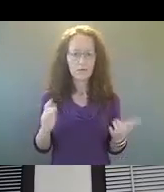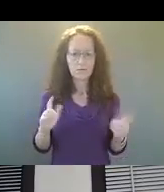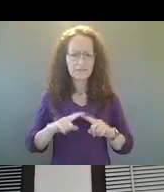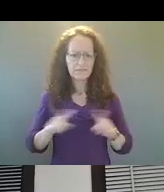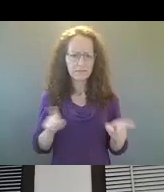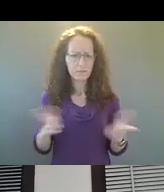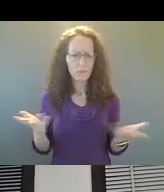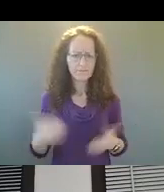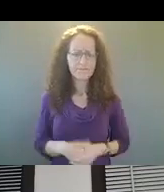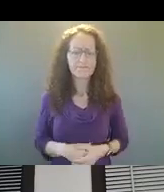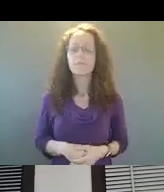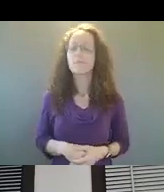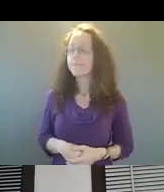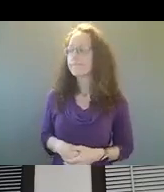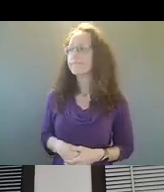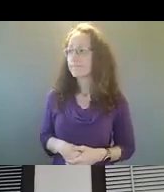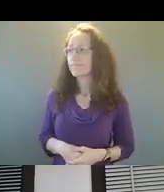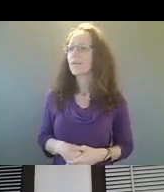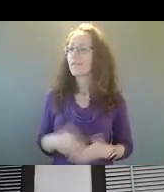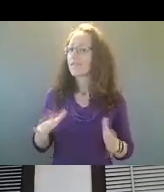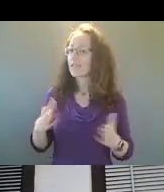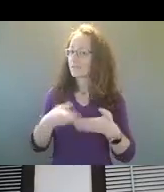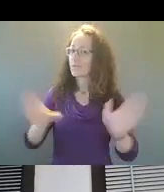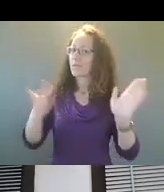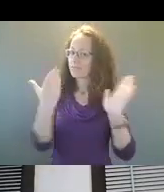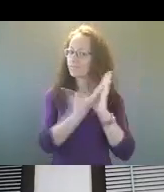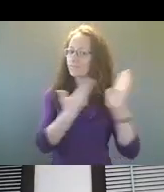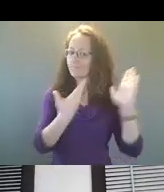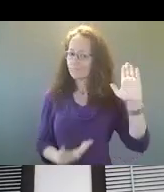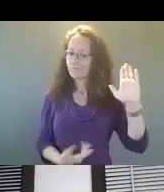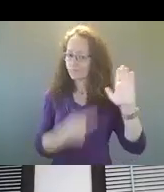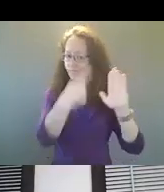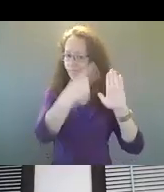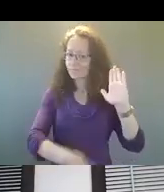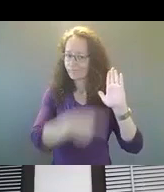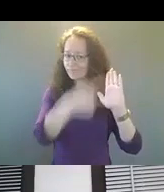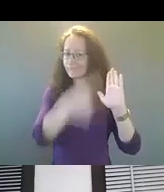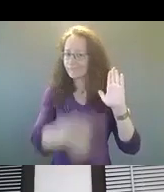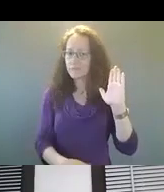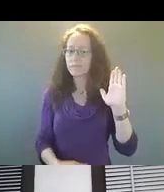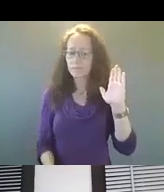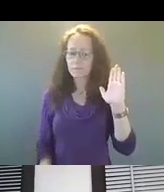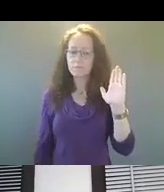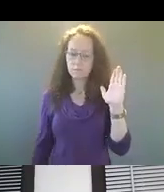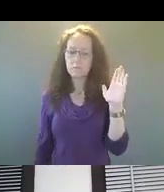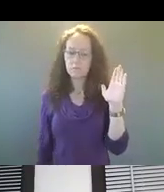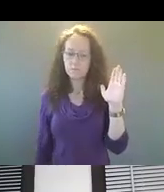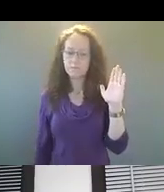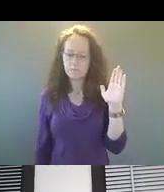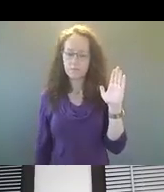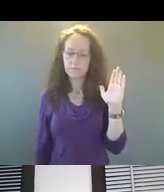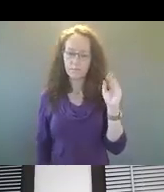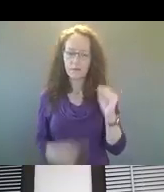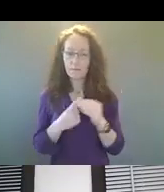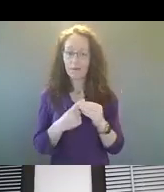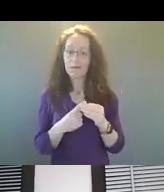Yeah. So it has been publicly documented, um, the issues or the, um, the, the